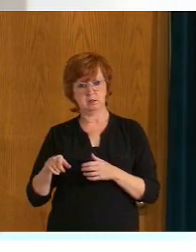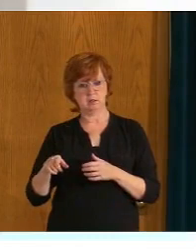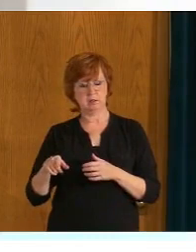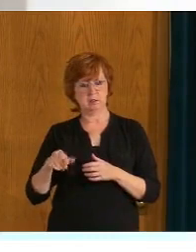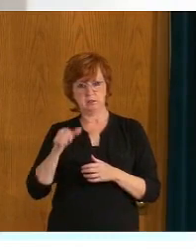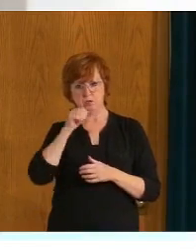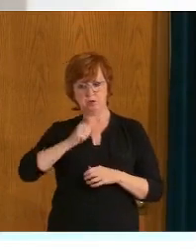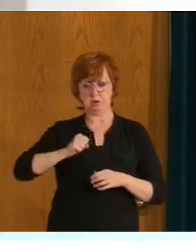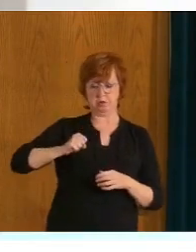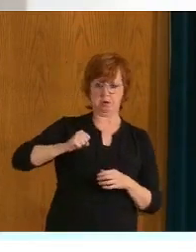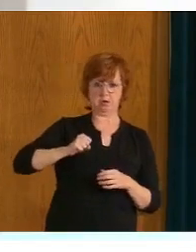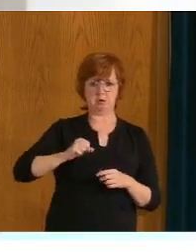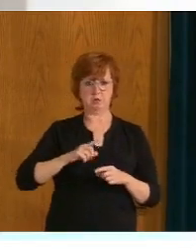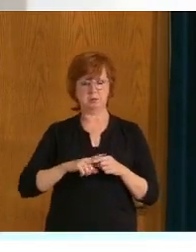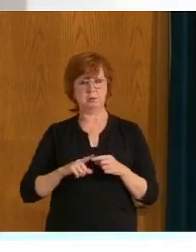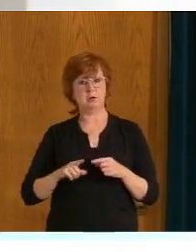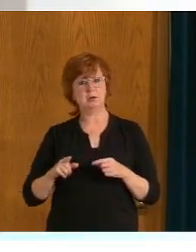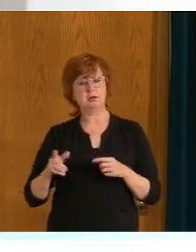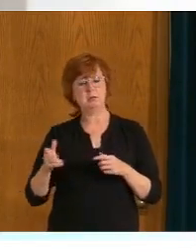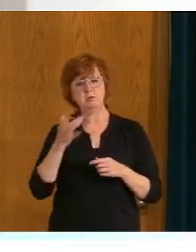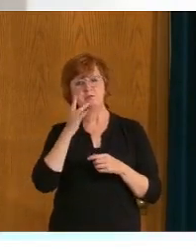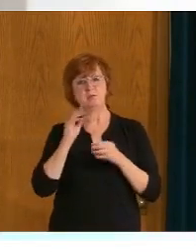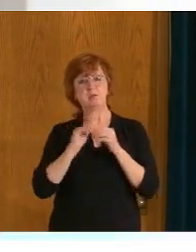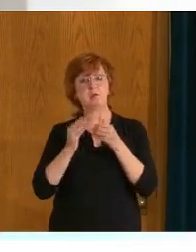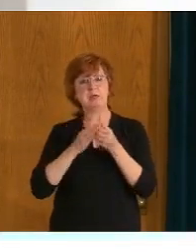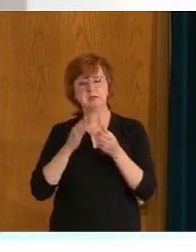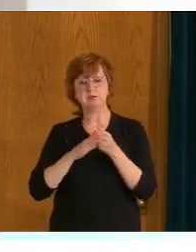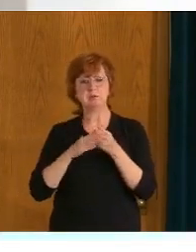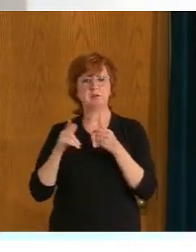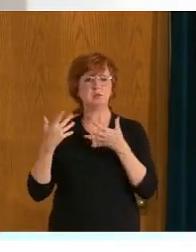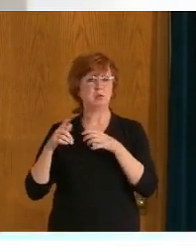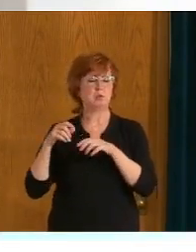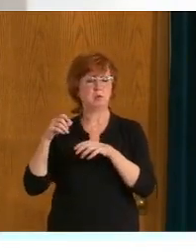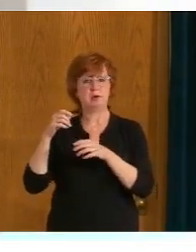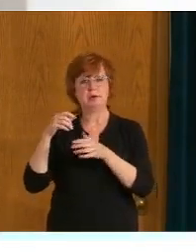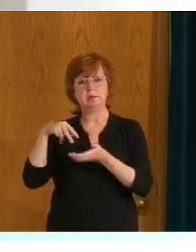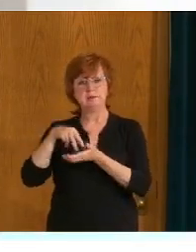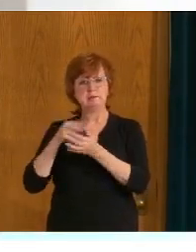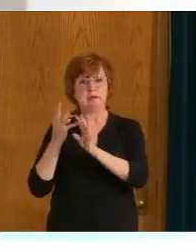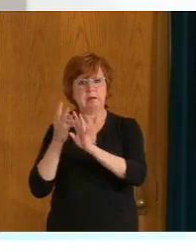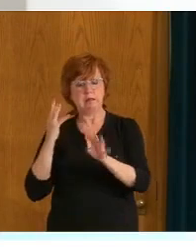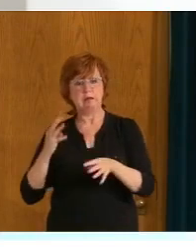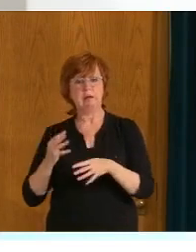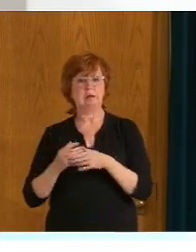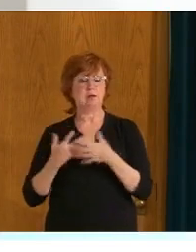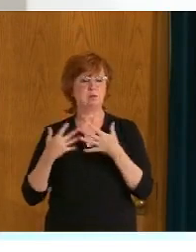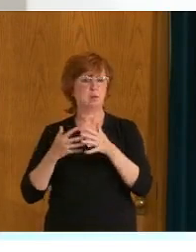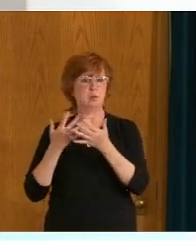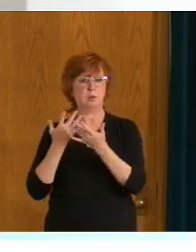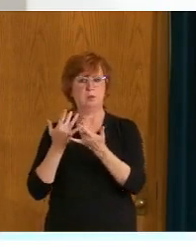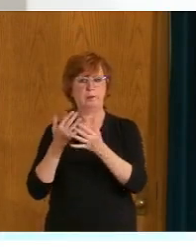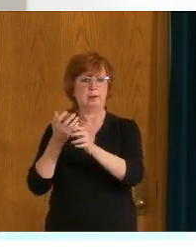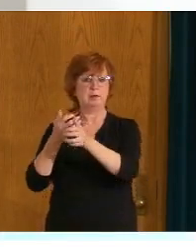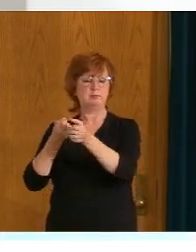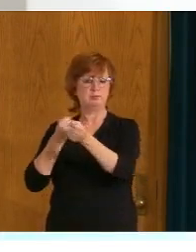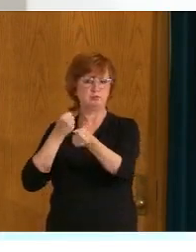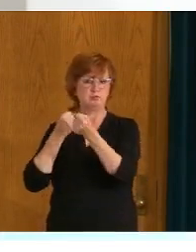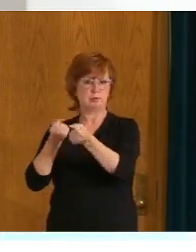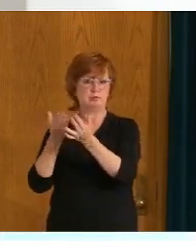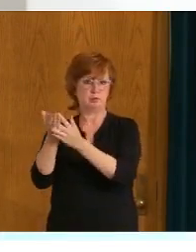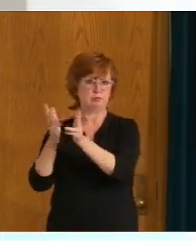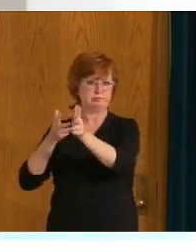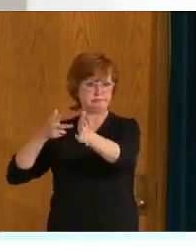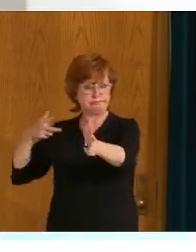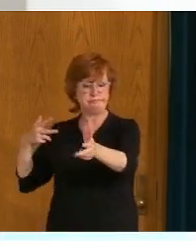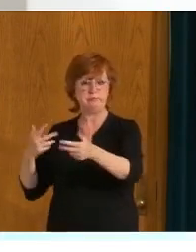hesitancy, because whenever the SHAN partners have done pop-up clinics, brought vaccines closer to where people work and live, uptake has been high.